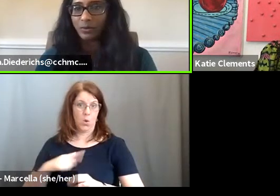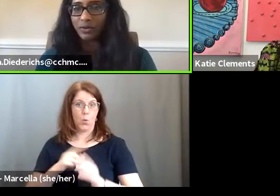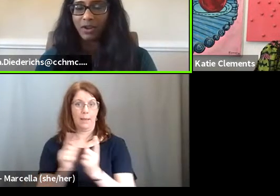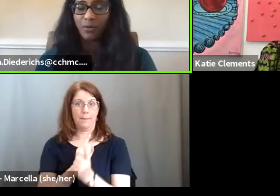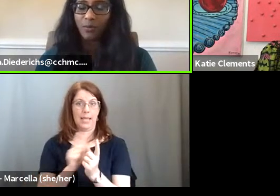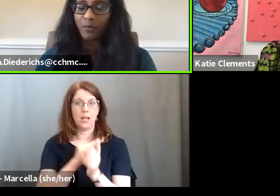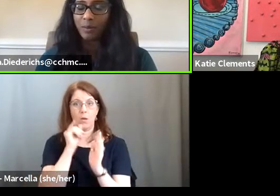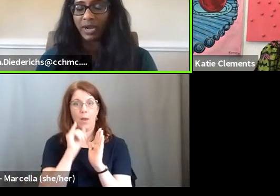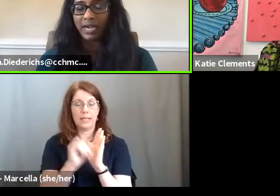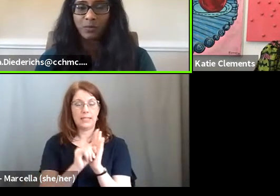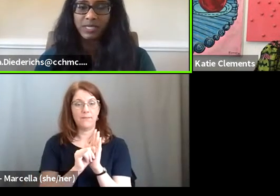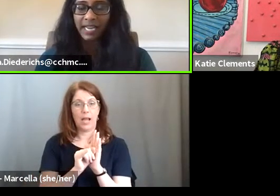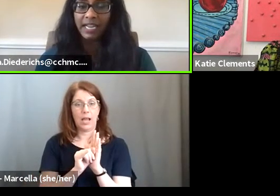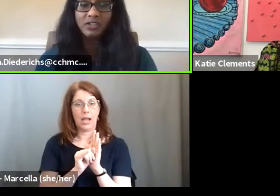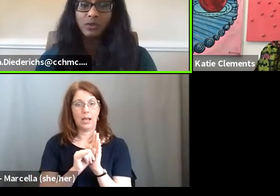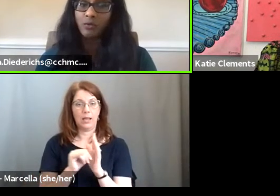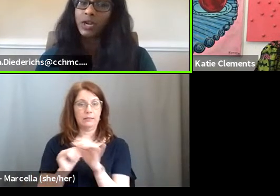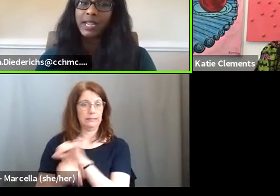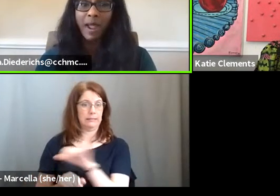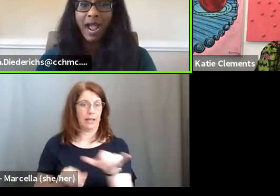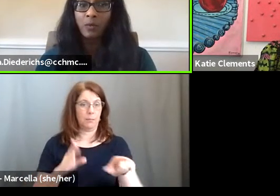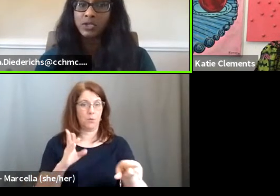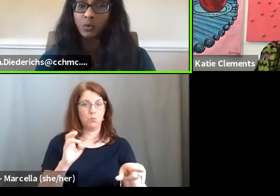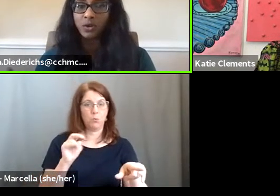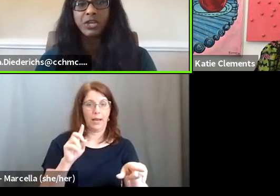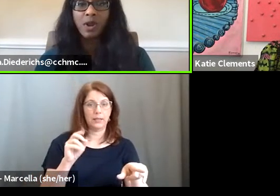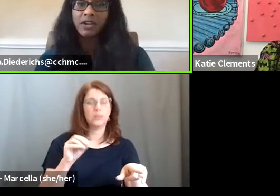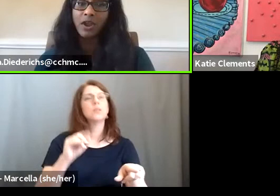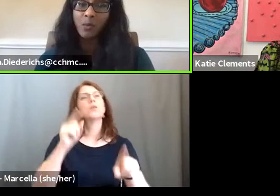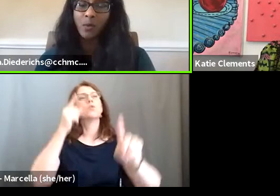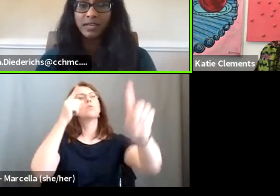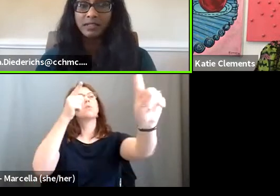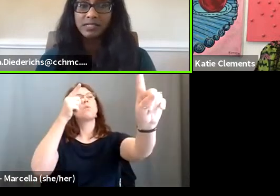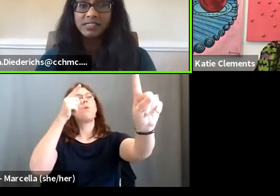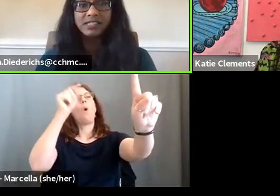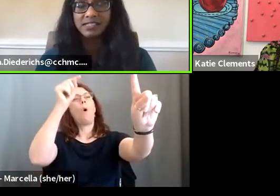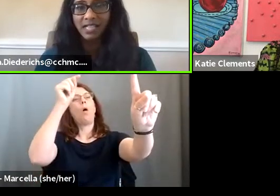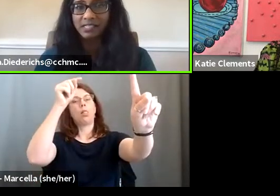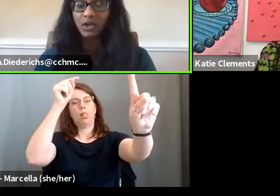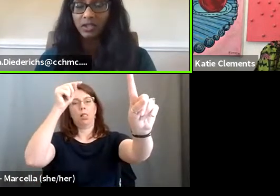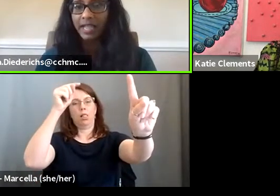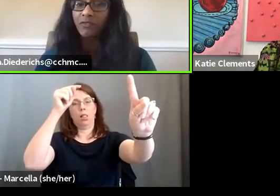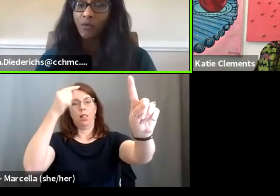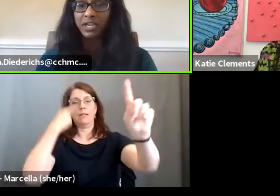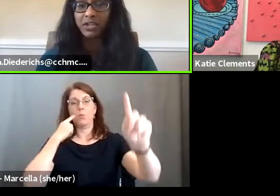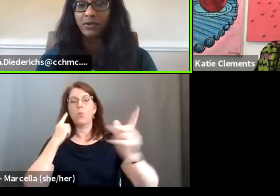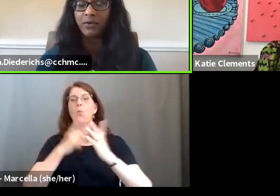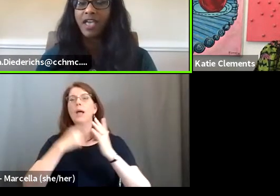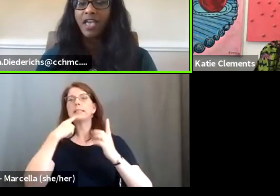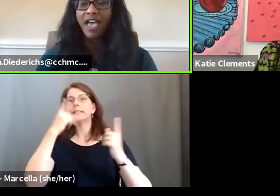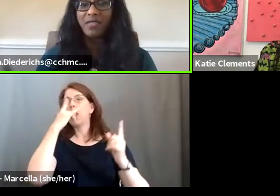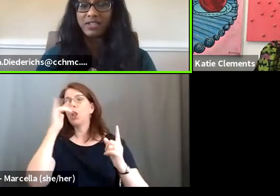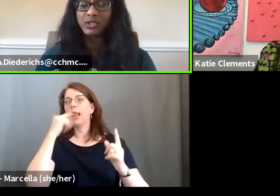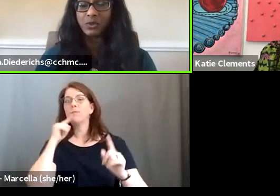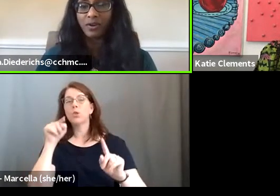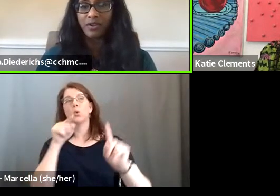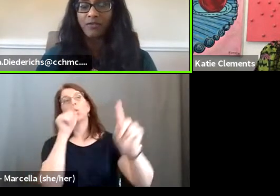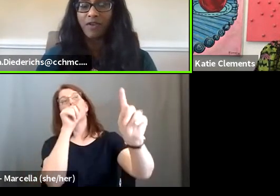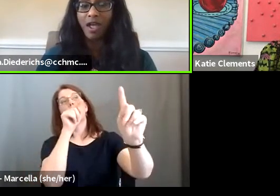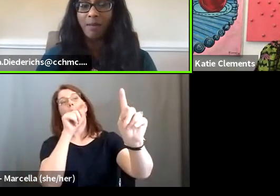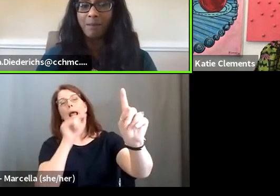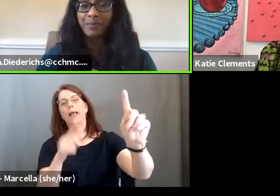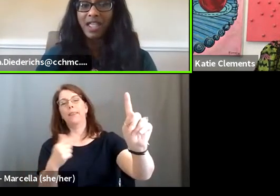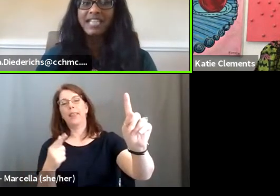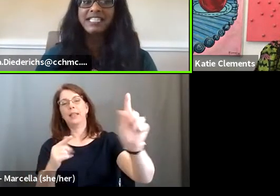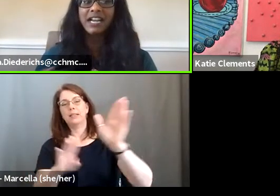to, you know, what Brandon was saying, sort of working backwards, where do you want to go? What does success look like for you? And then sort